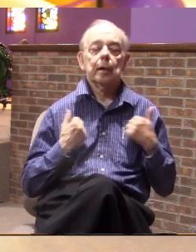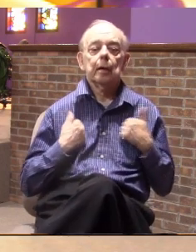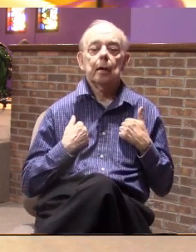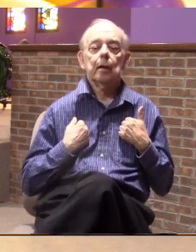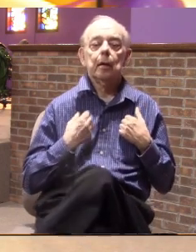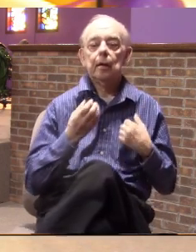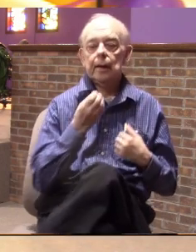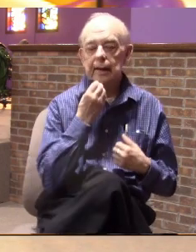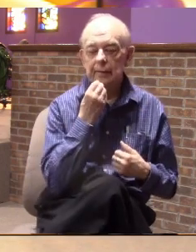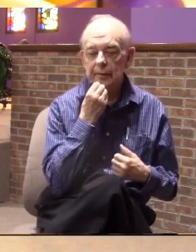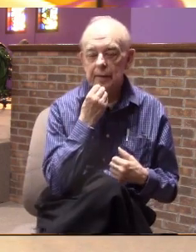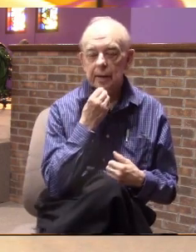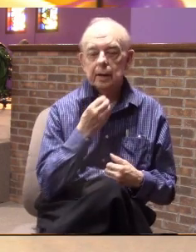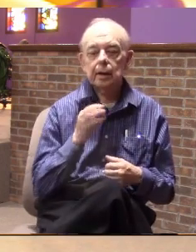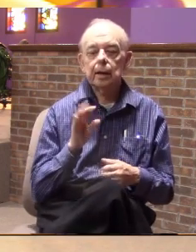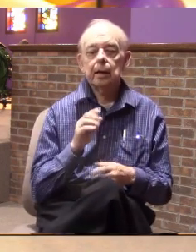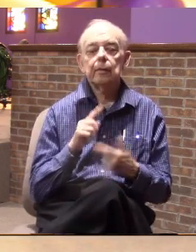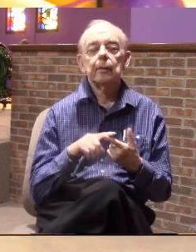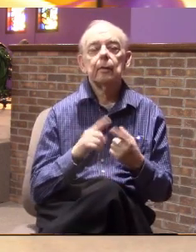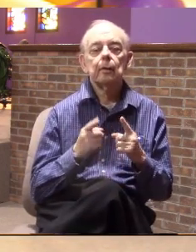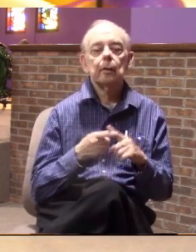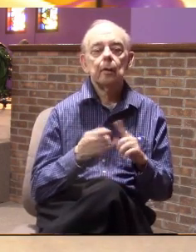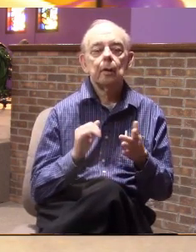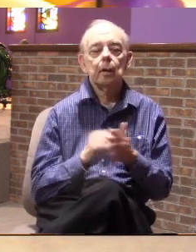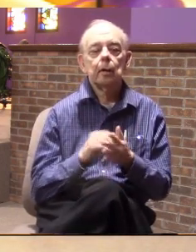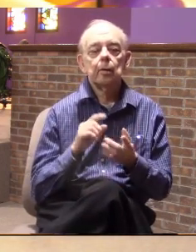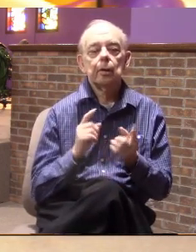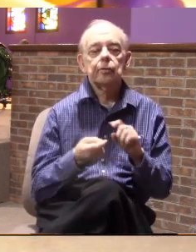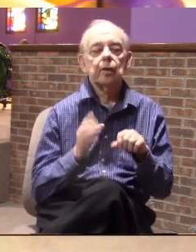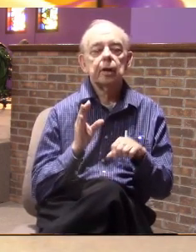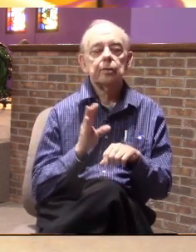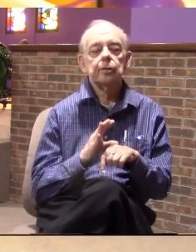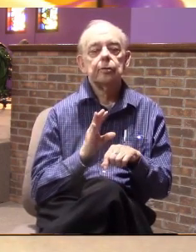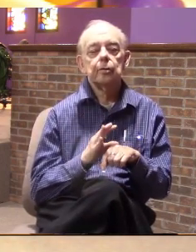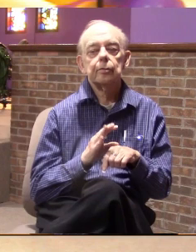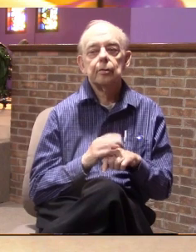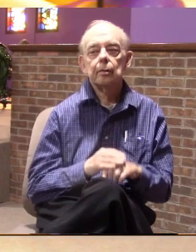feeding a friend that changed a church